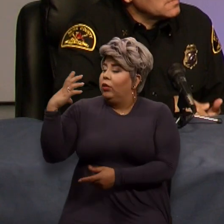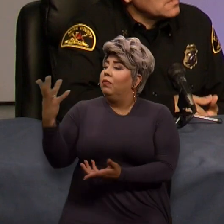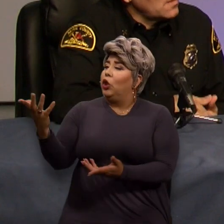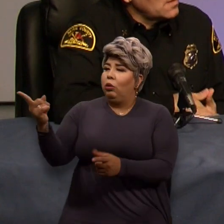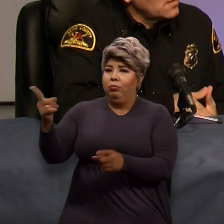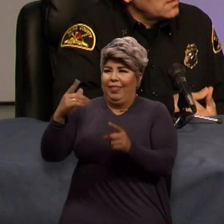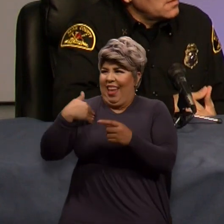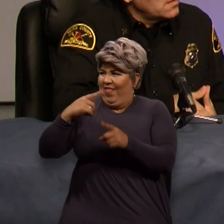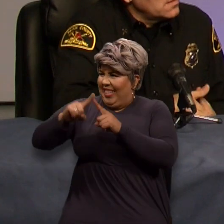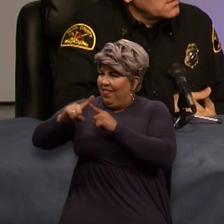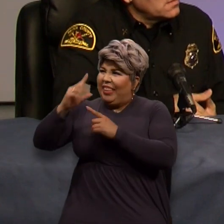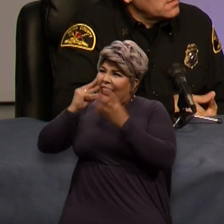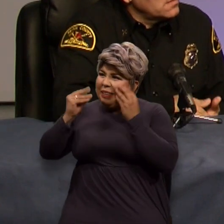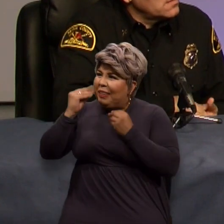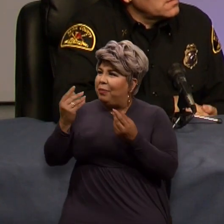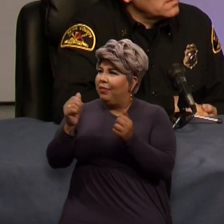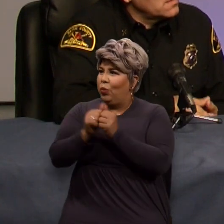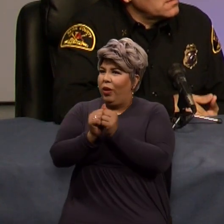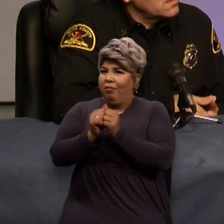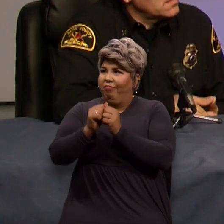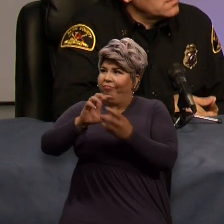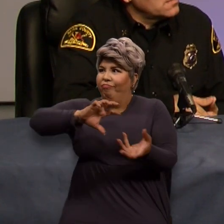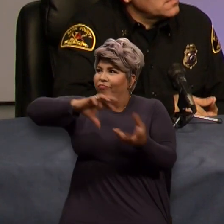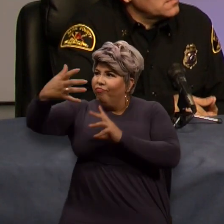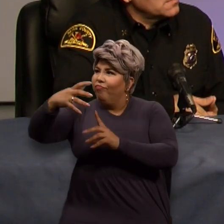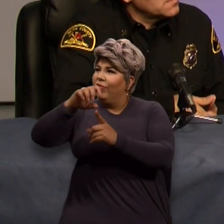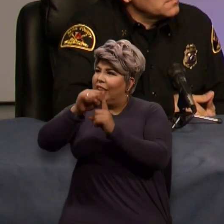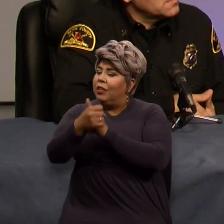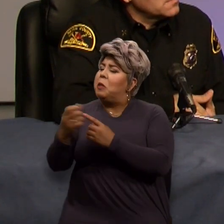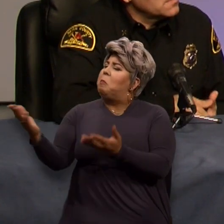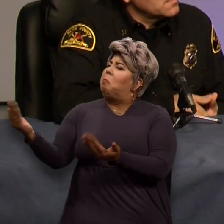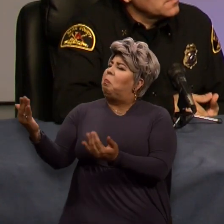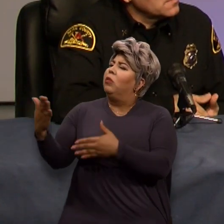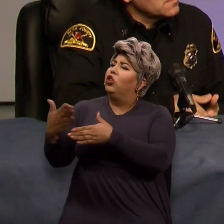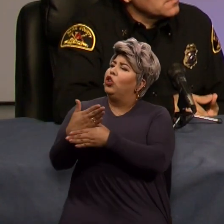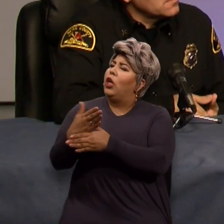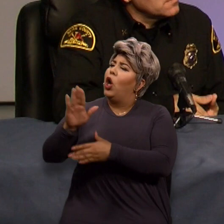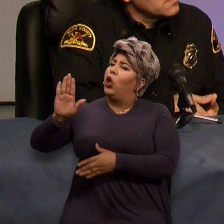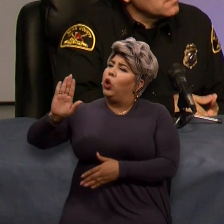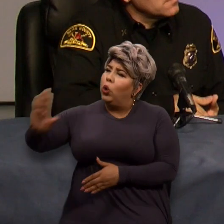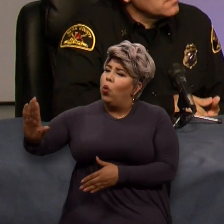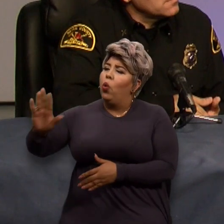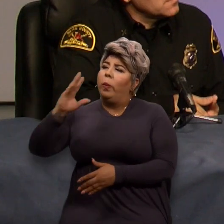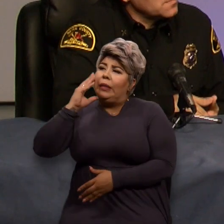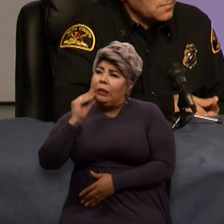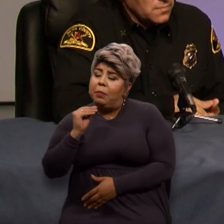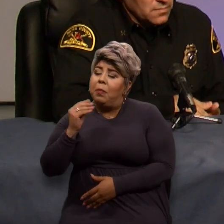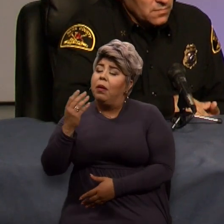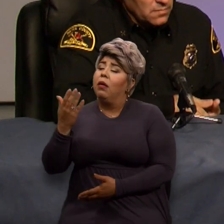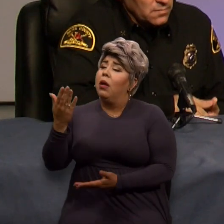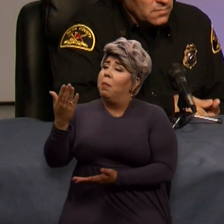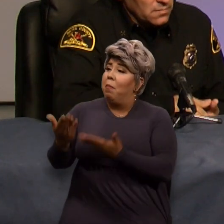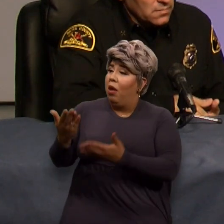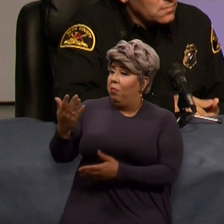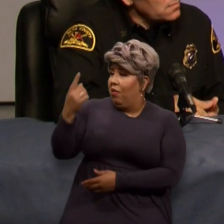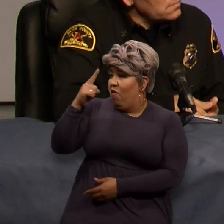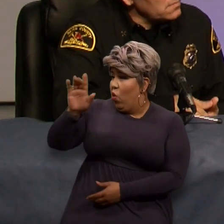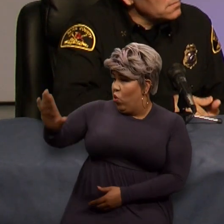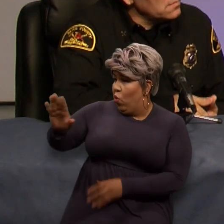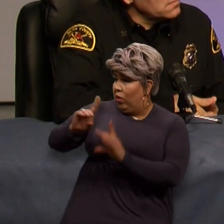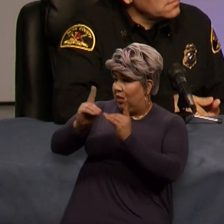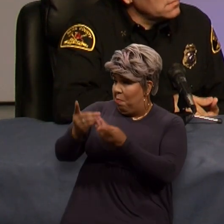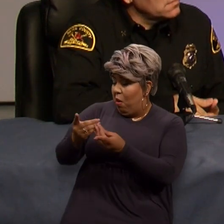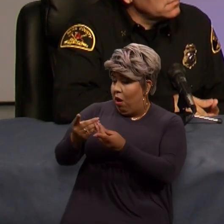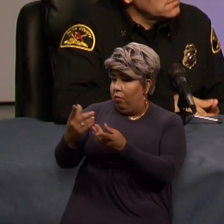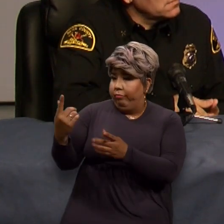the time. Talk about what it's been like for you and your department as this smart 911